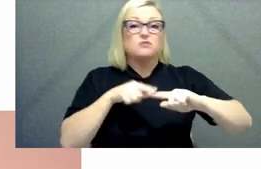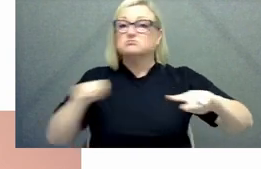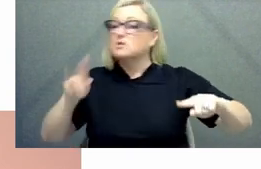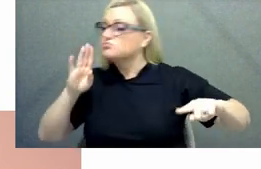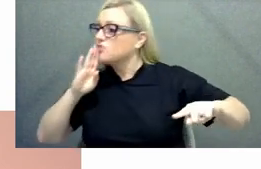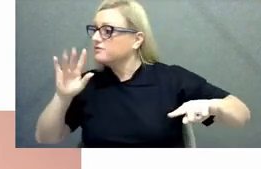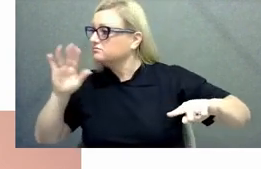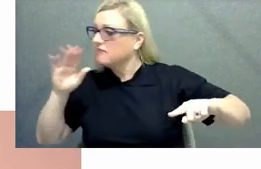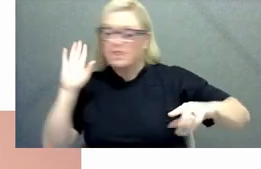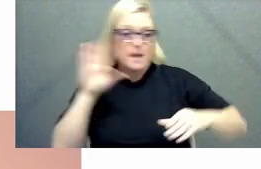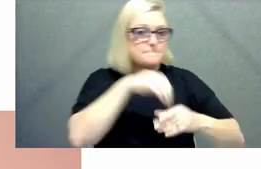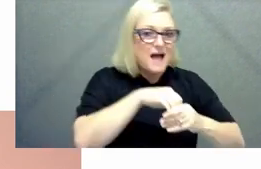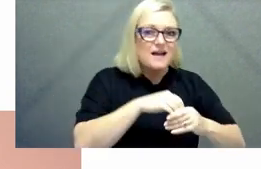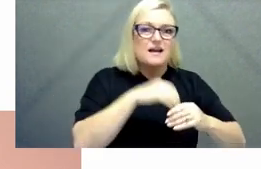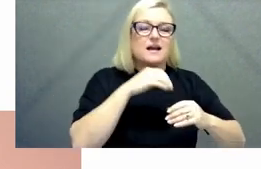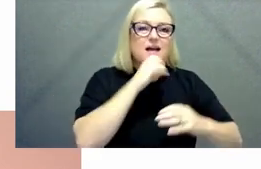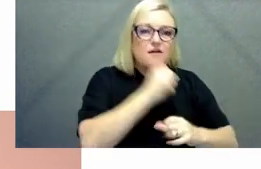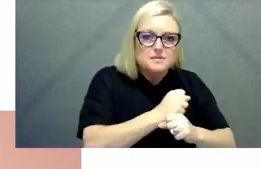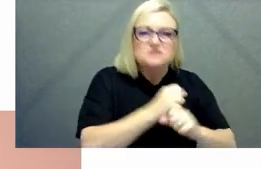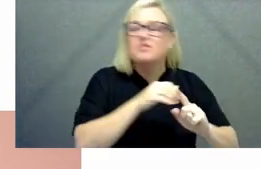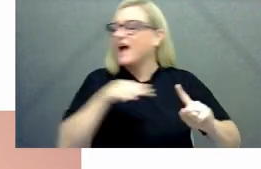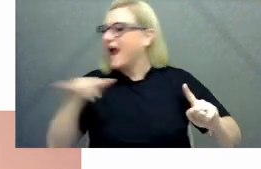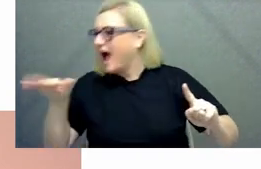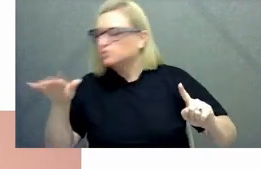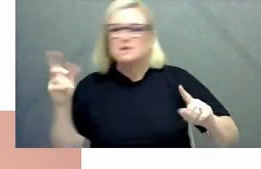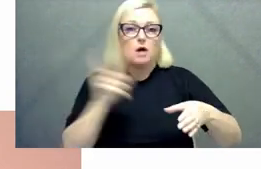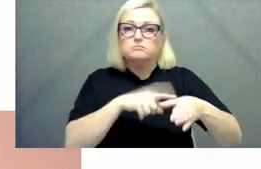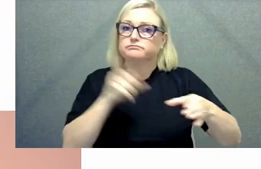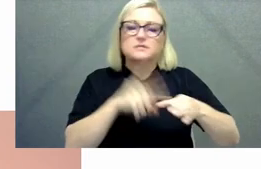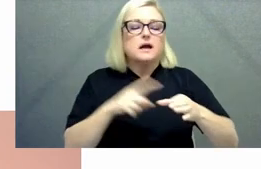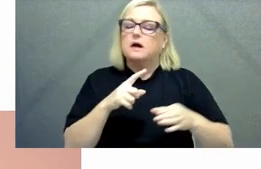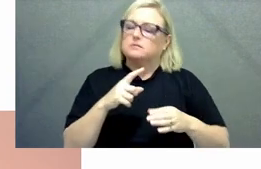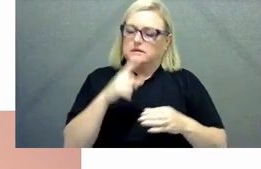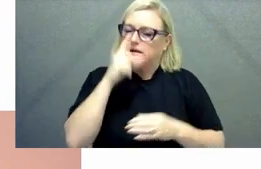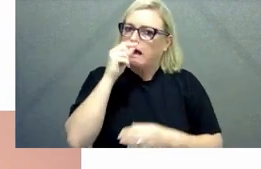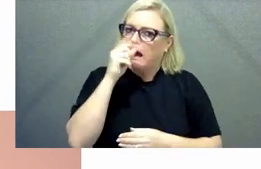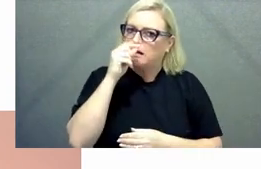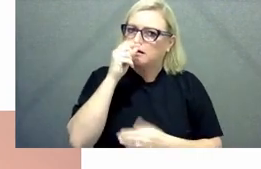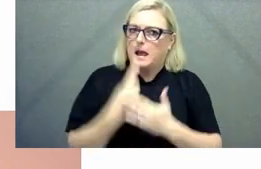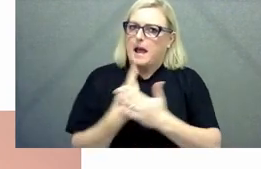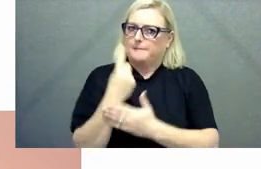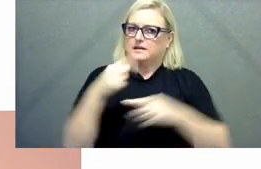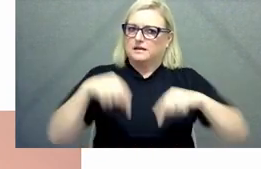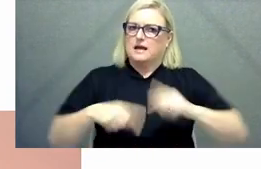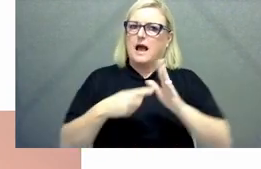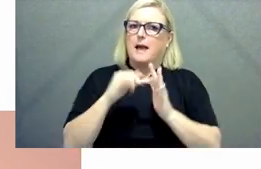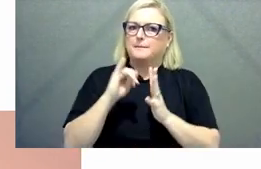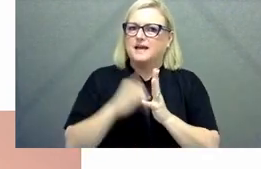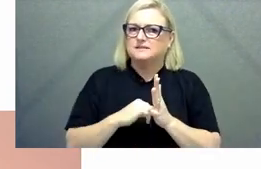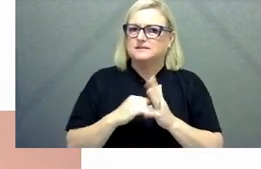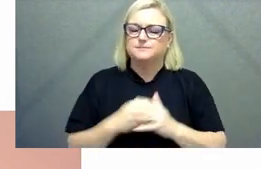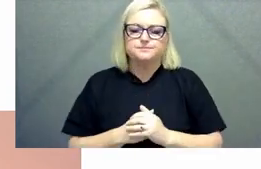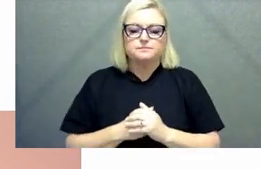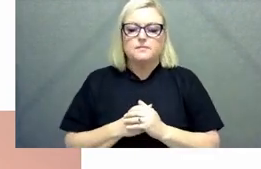that kind of flexibility is also important to thinking about what we're trying to do in the public service in closing 2023 will